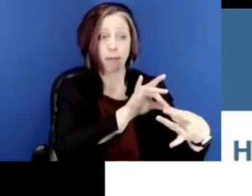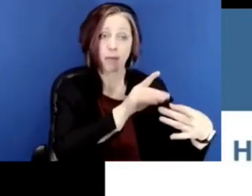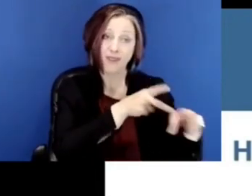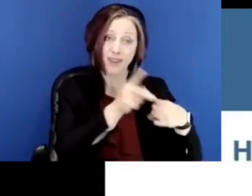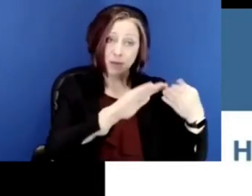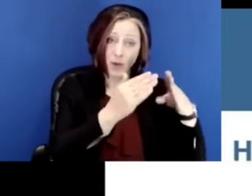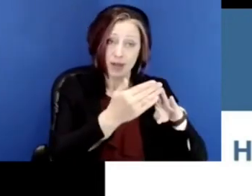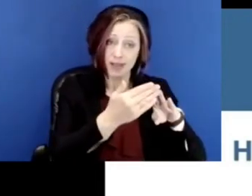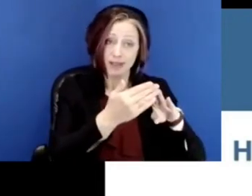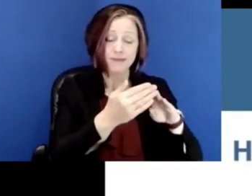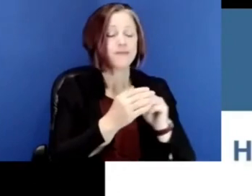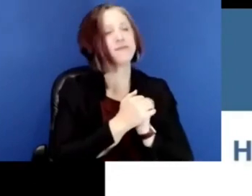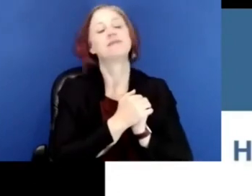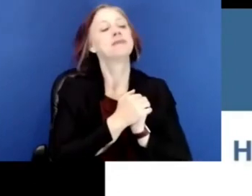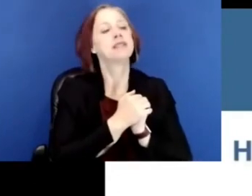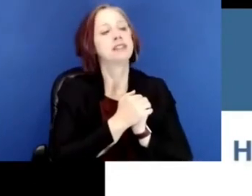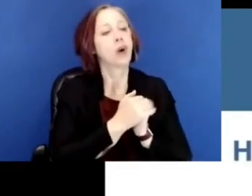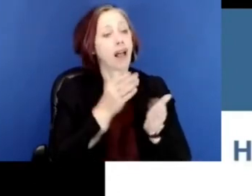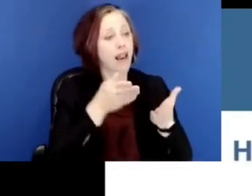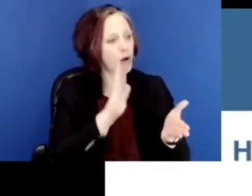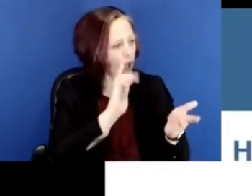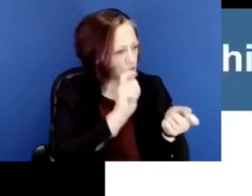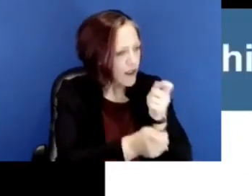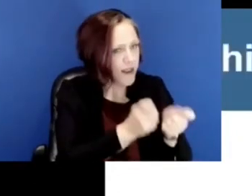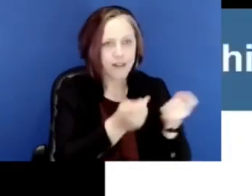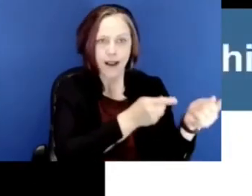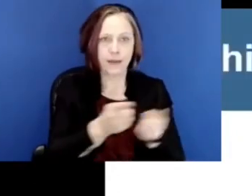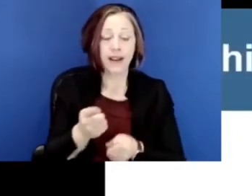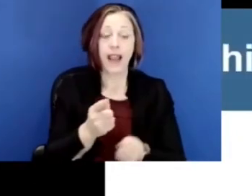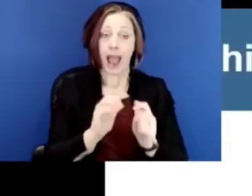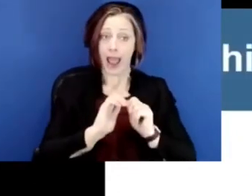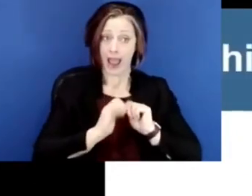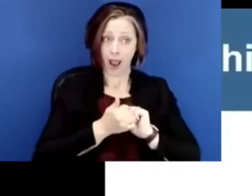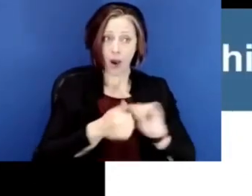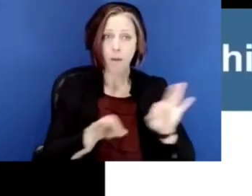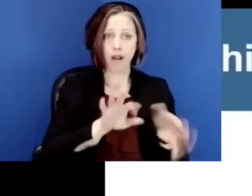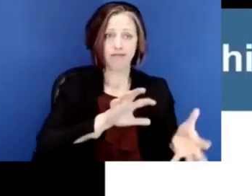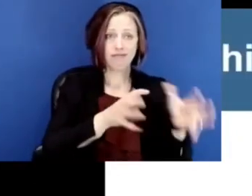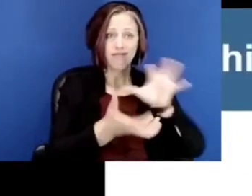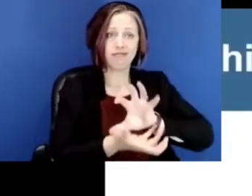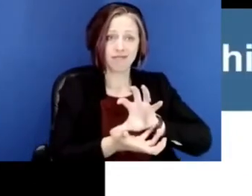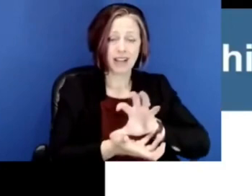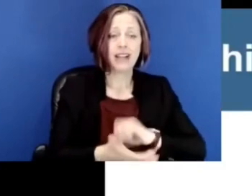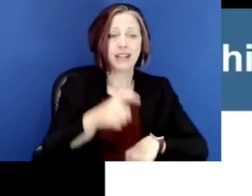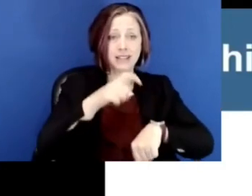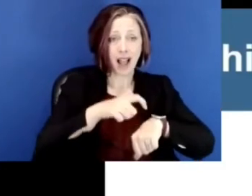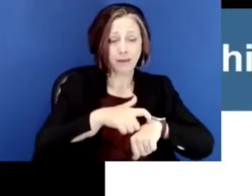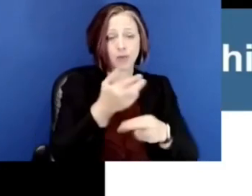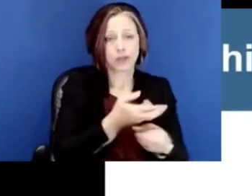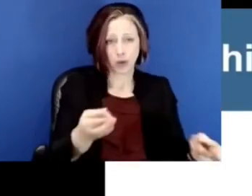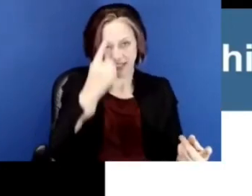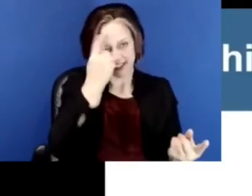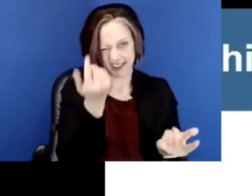and professional communities of practice that enable change. And to do that, we need to rethink time and resources.